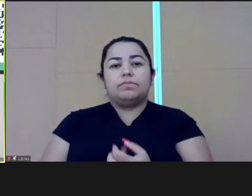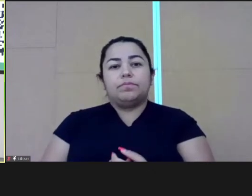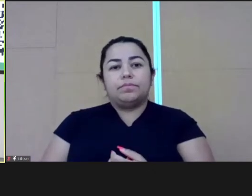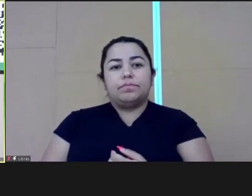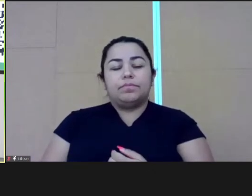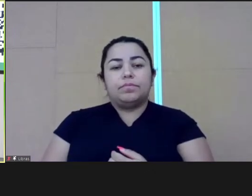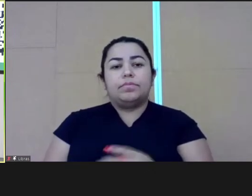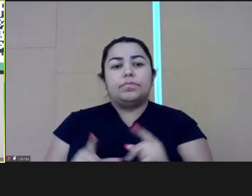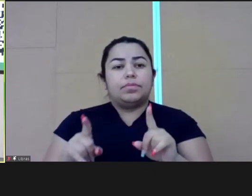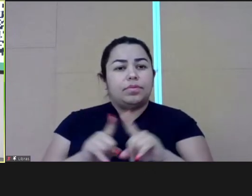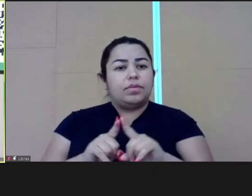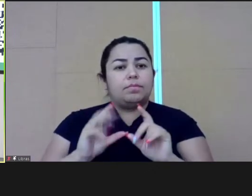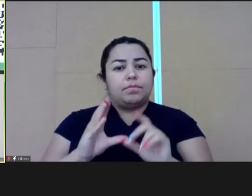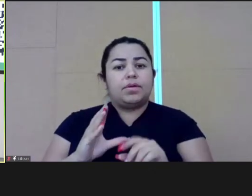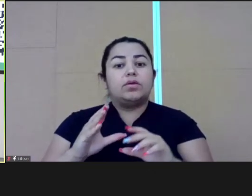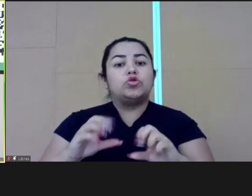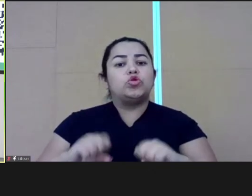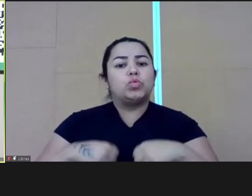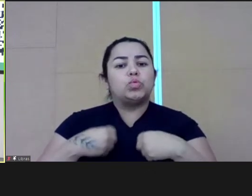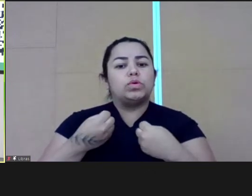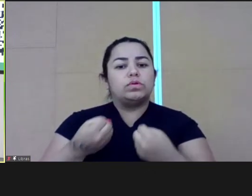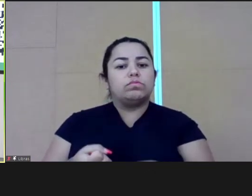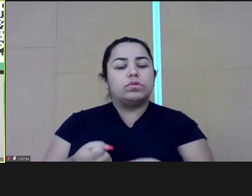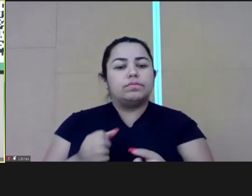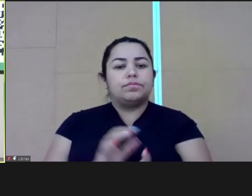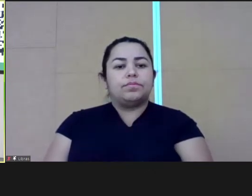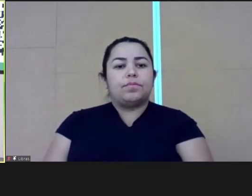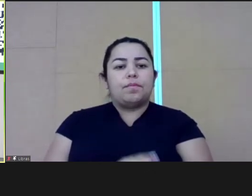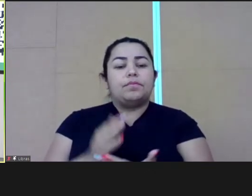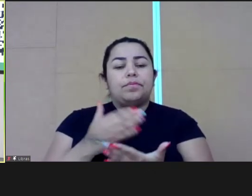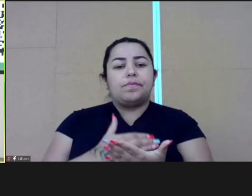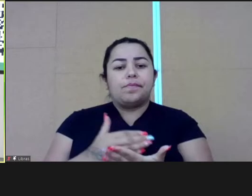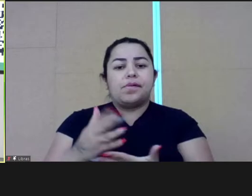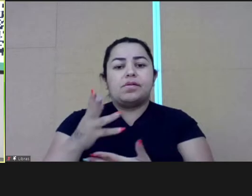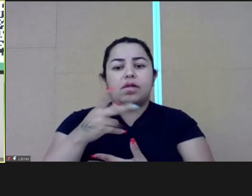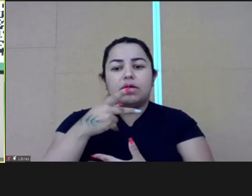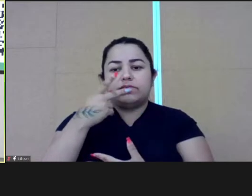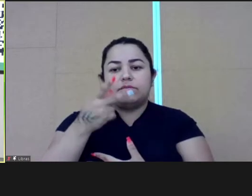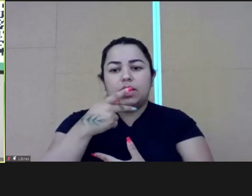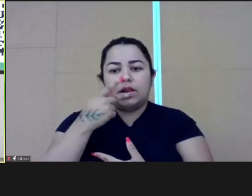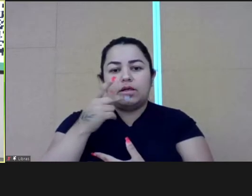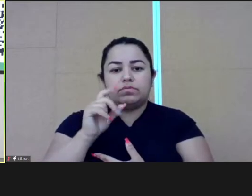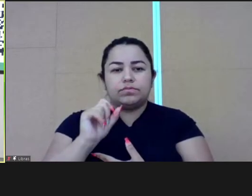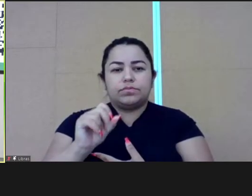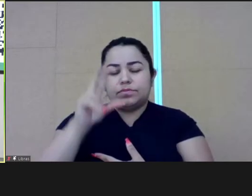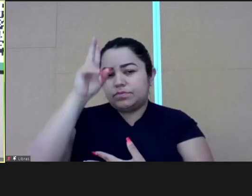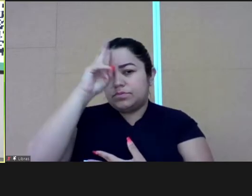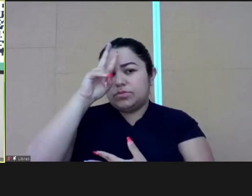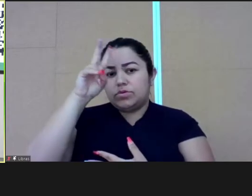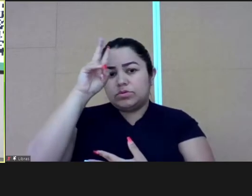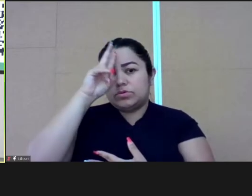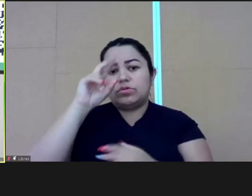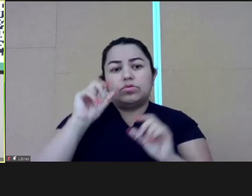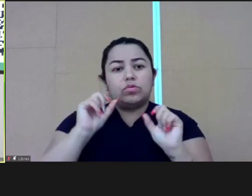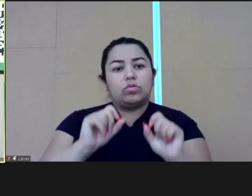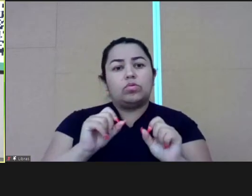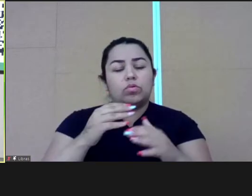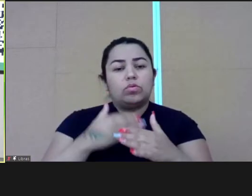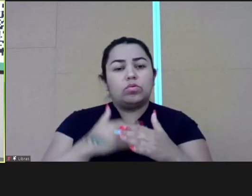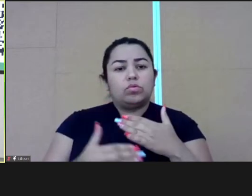for public leaderships in the Brazilian government training.